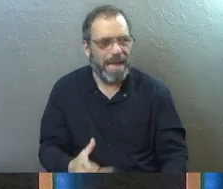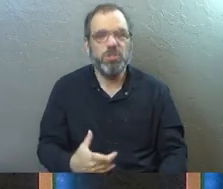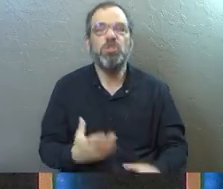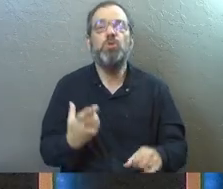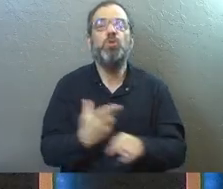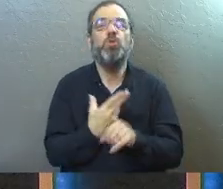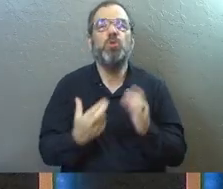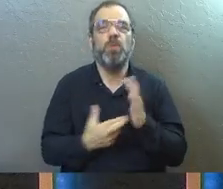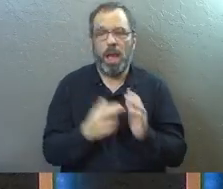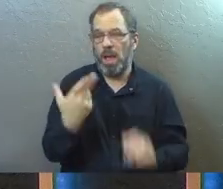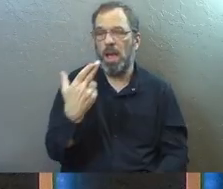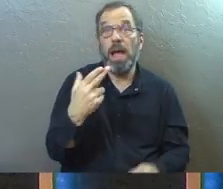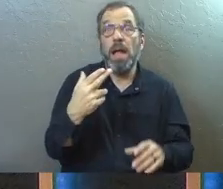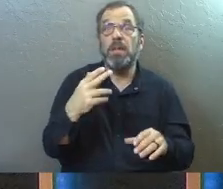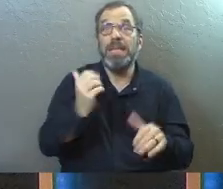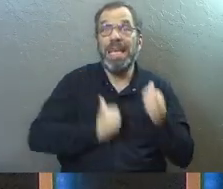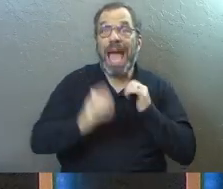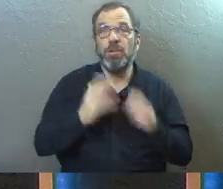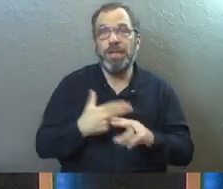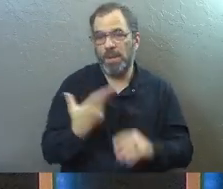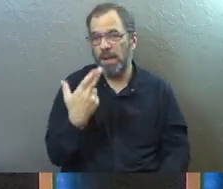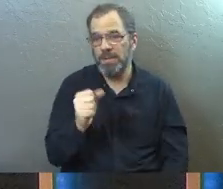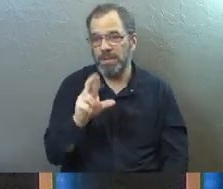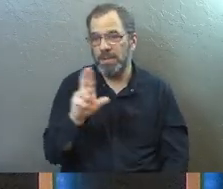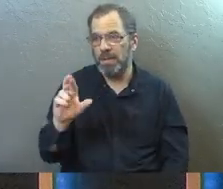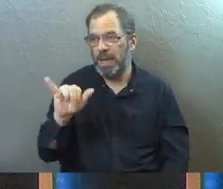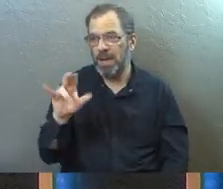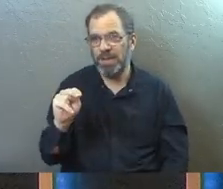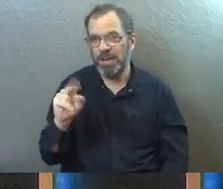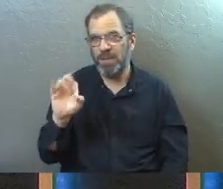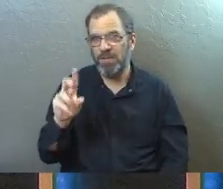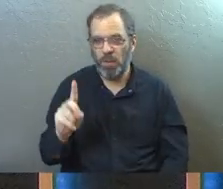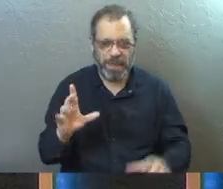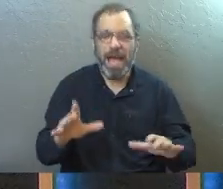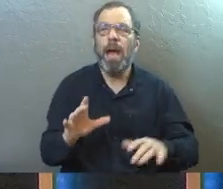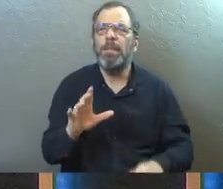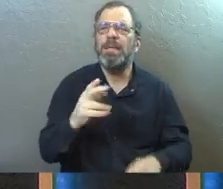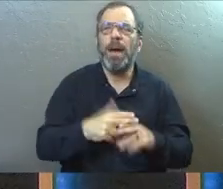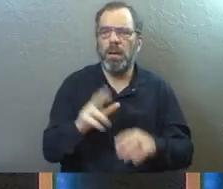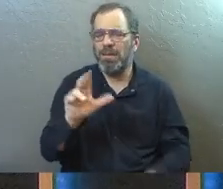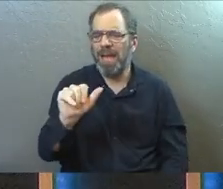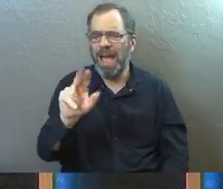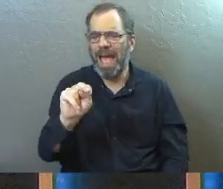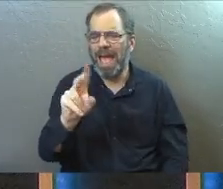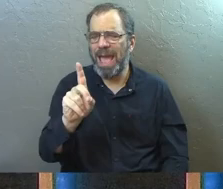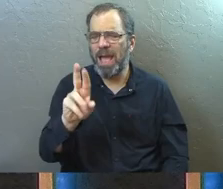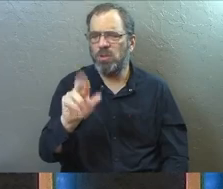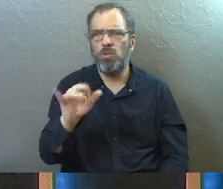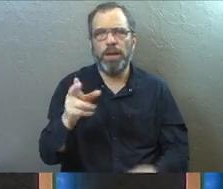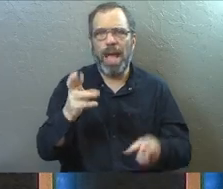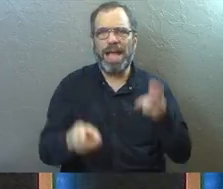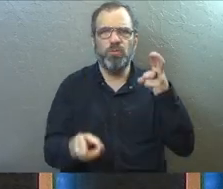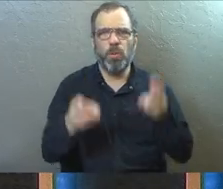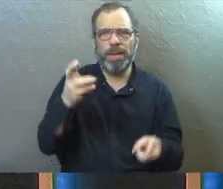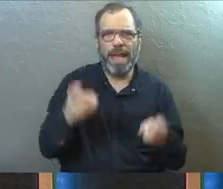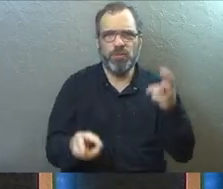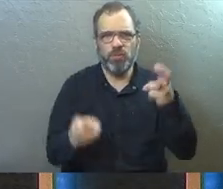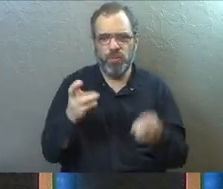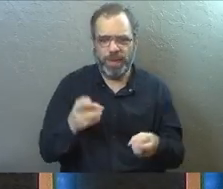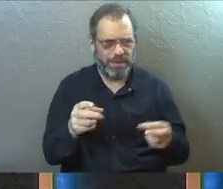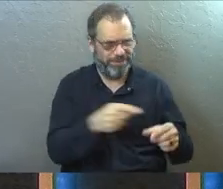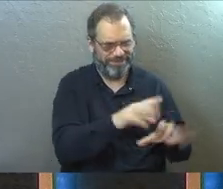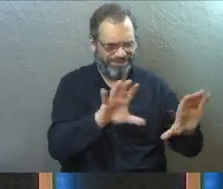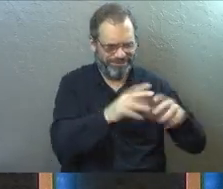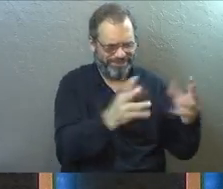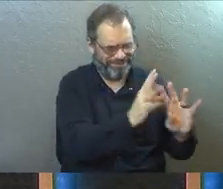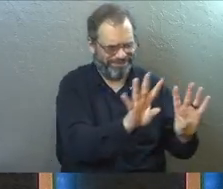going to reference it. Harrison Ford is in it if that helps. But it's about androids. And these